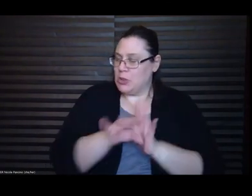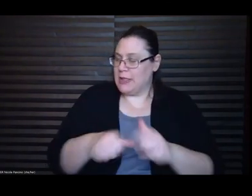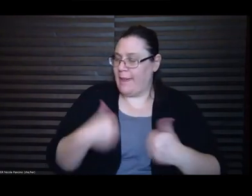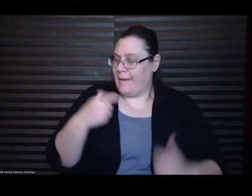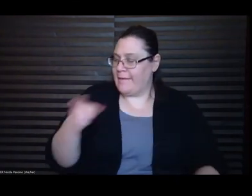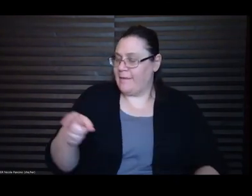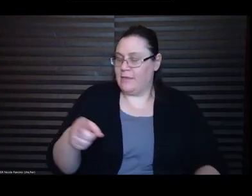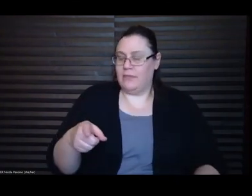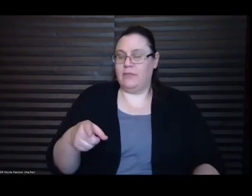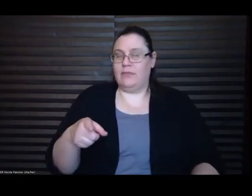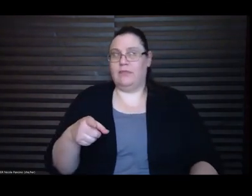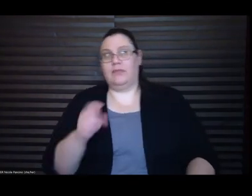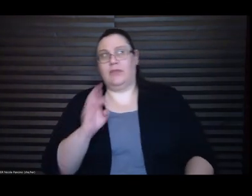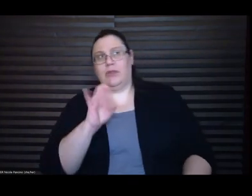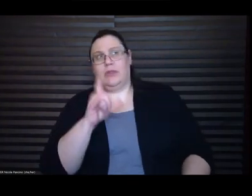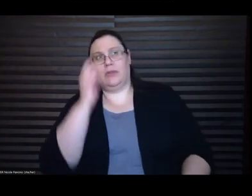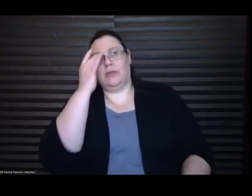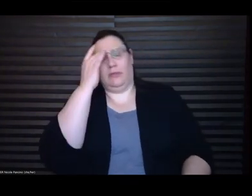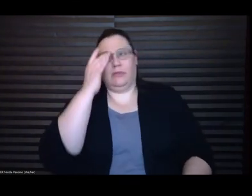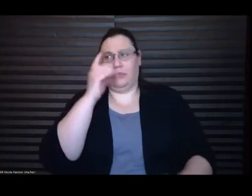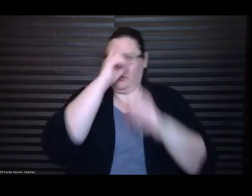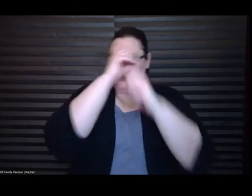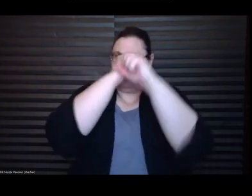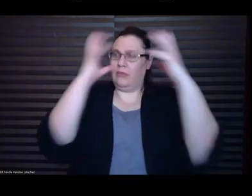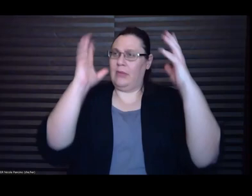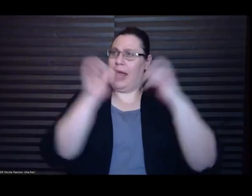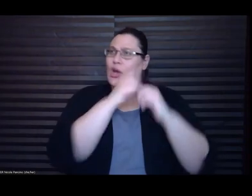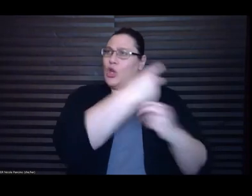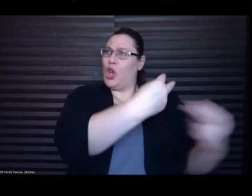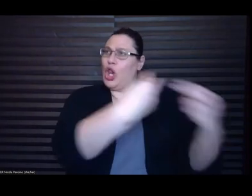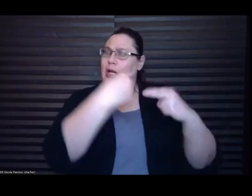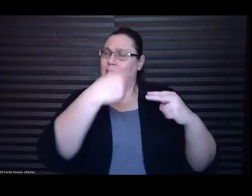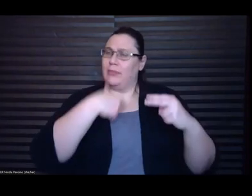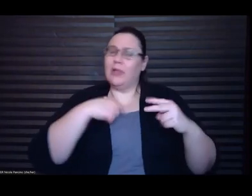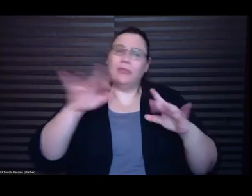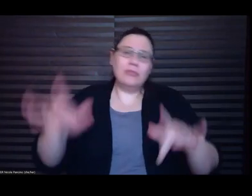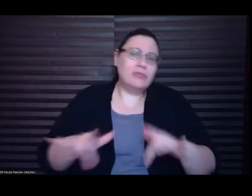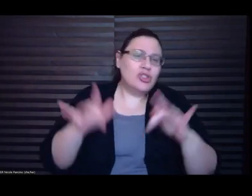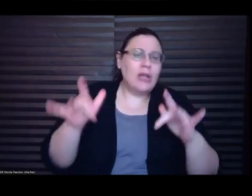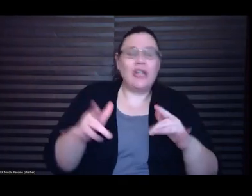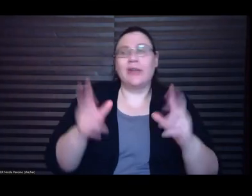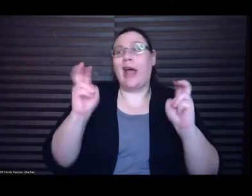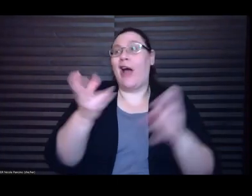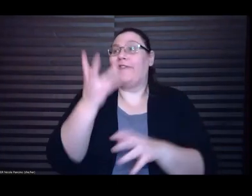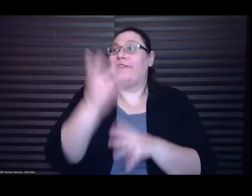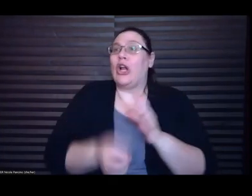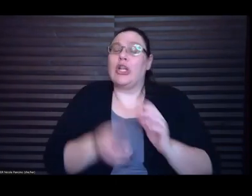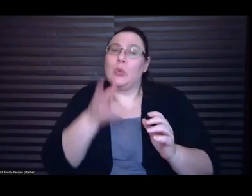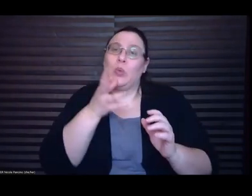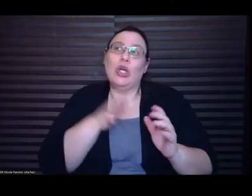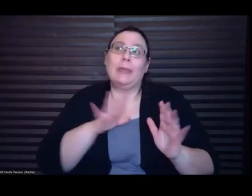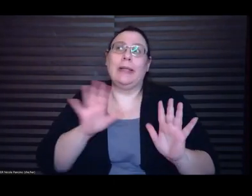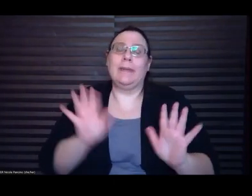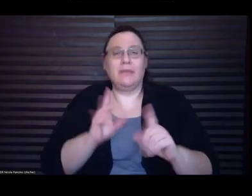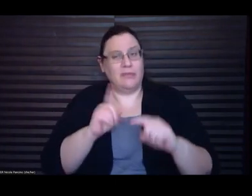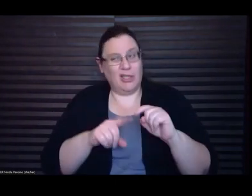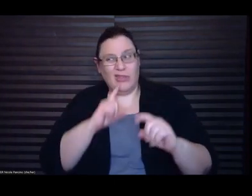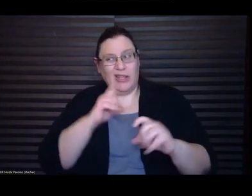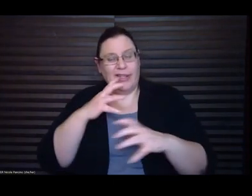a tragic figure, a fallen woman, but when it came down to it, contrite and virtuous, taking responsibility for her mistake.